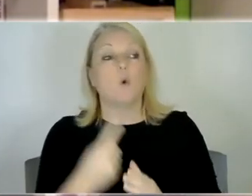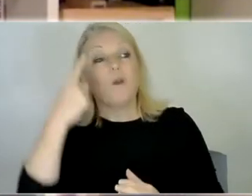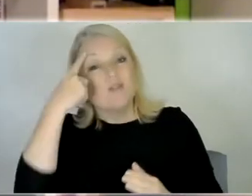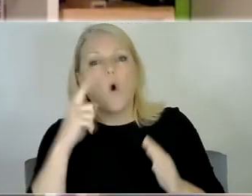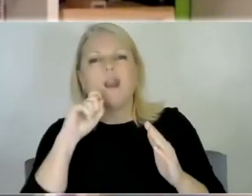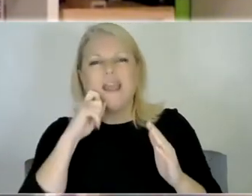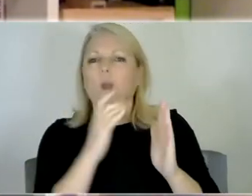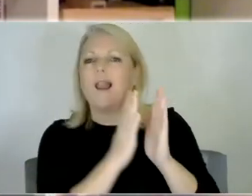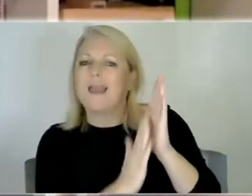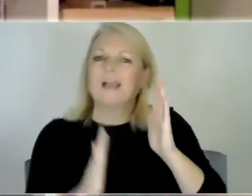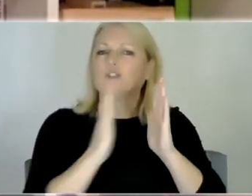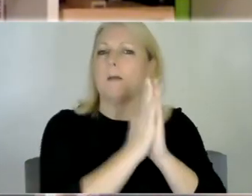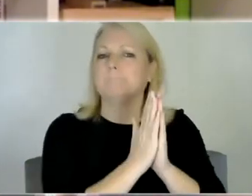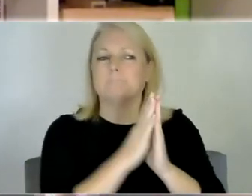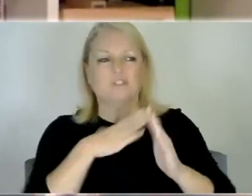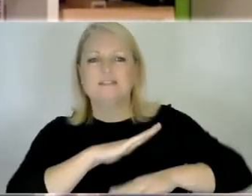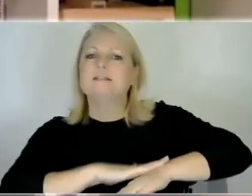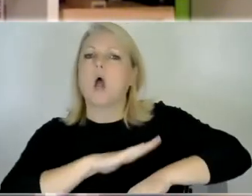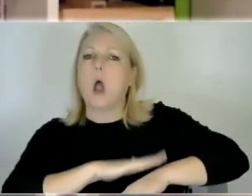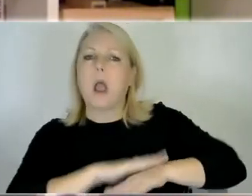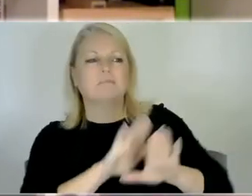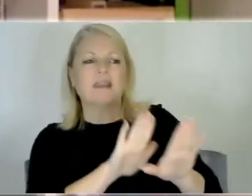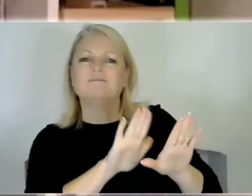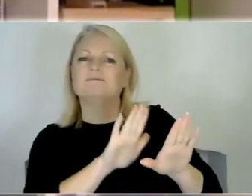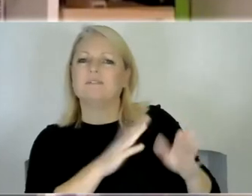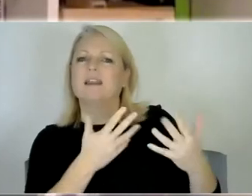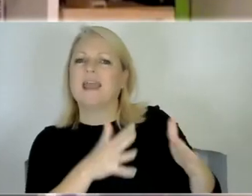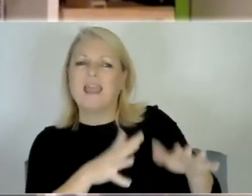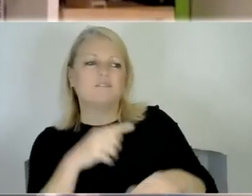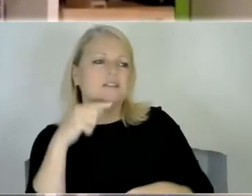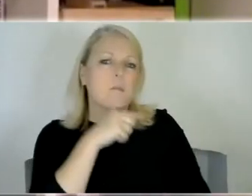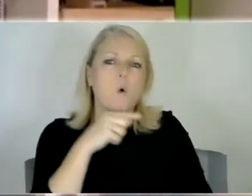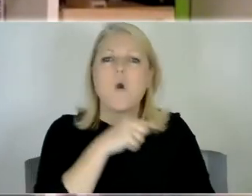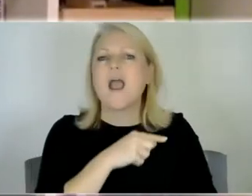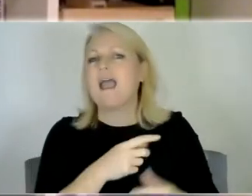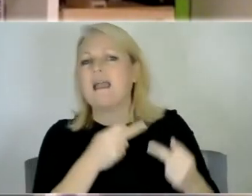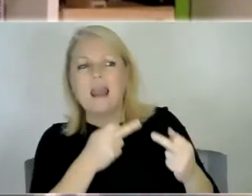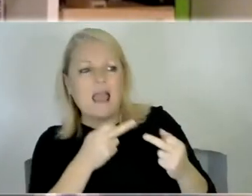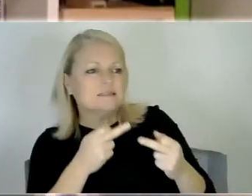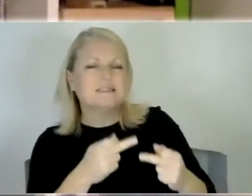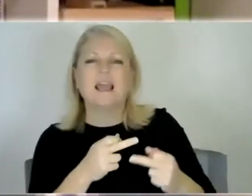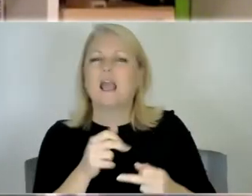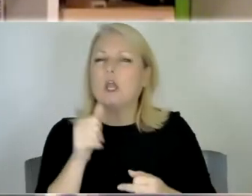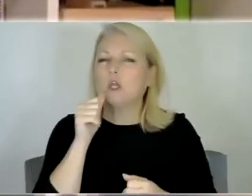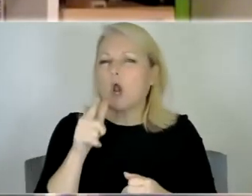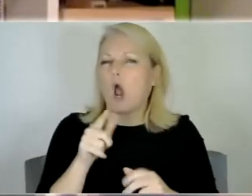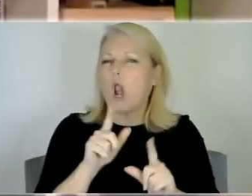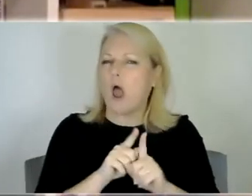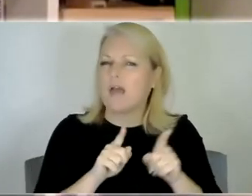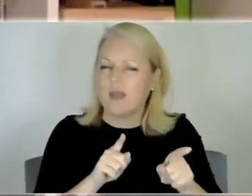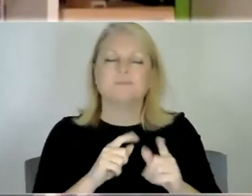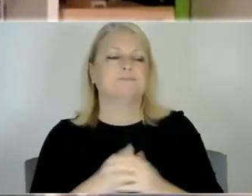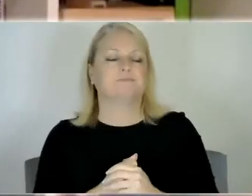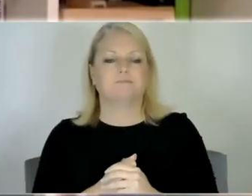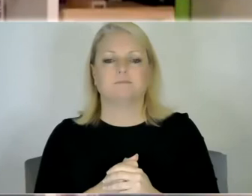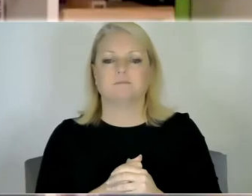it's just time you know he just needs more time he's a boy he's lazy um you know that that sort of thing um